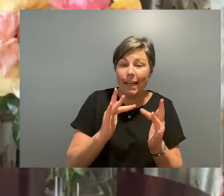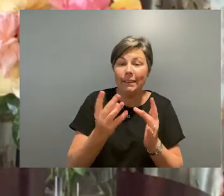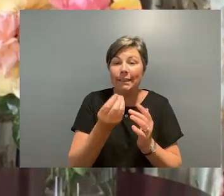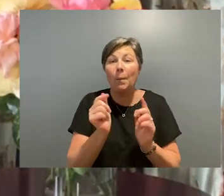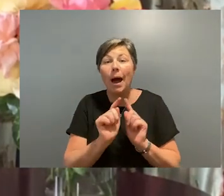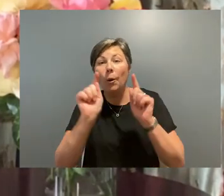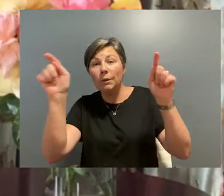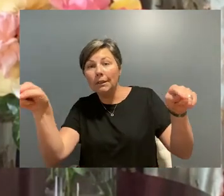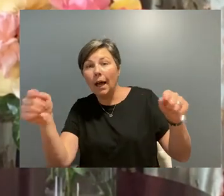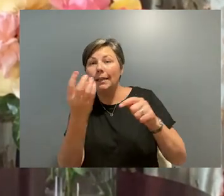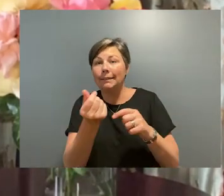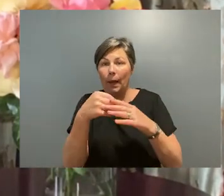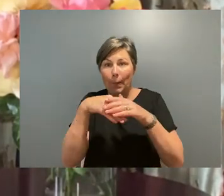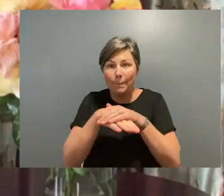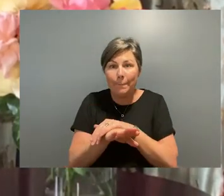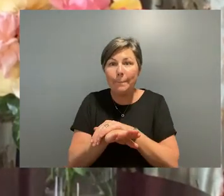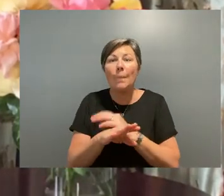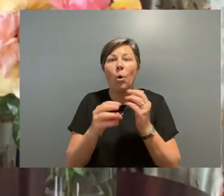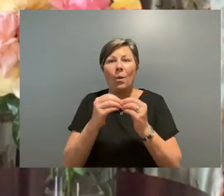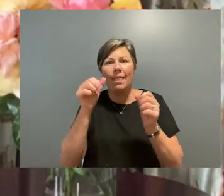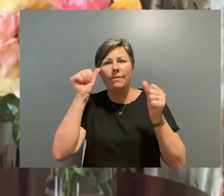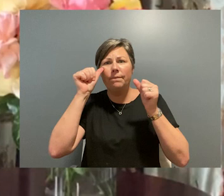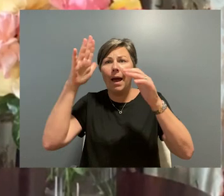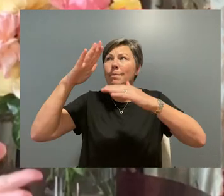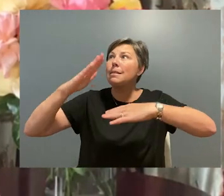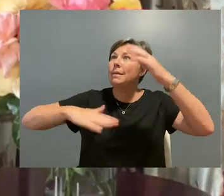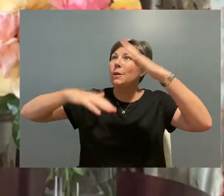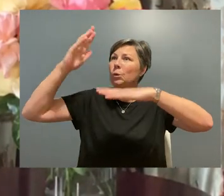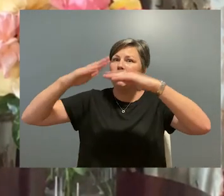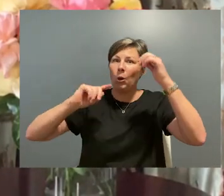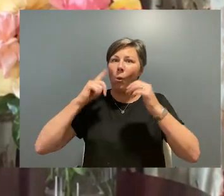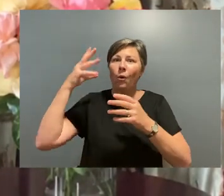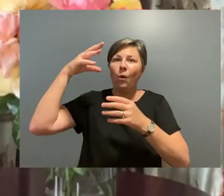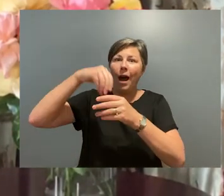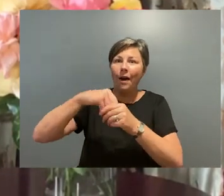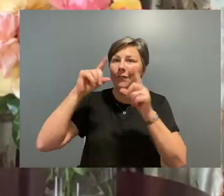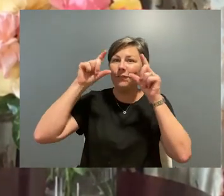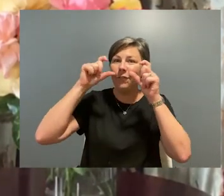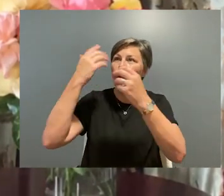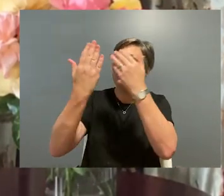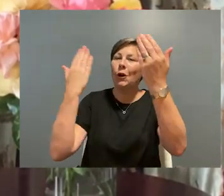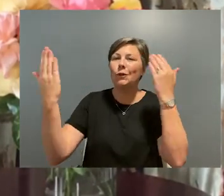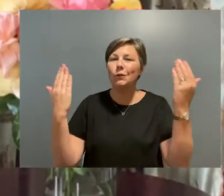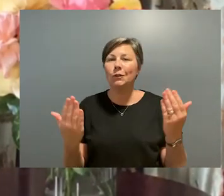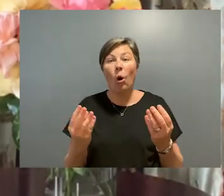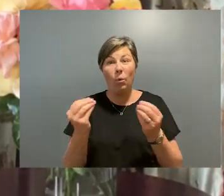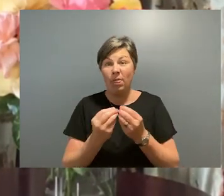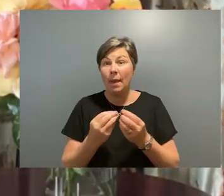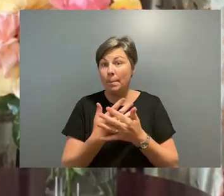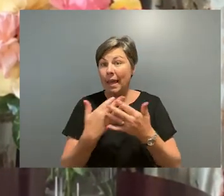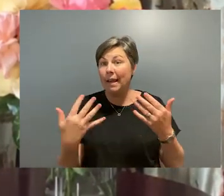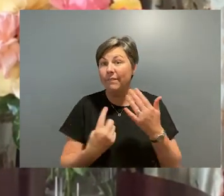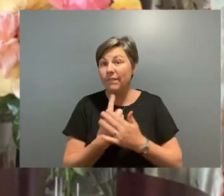outside, all in a mixture of iconic venues. And I know that many will be free to the public, which is wonderful.